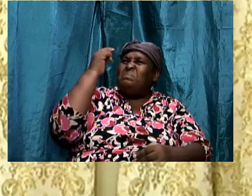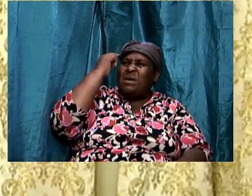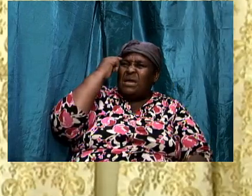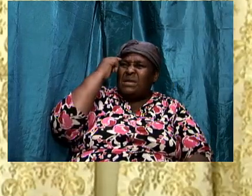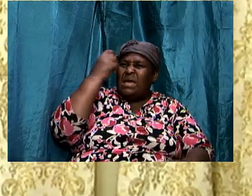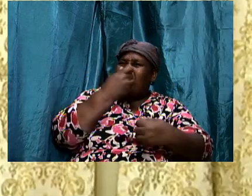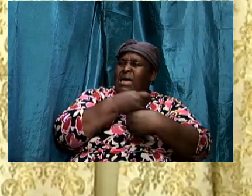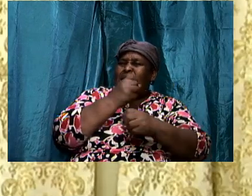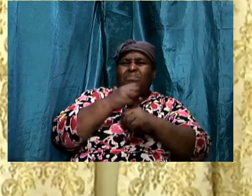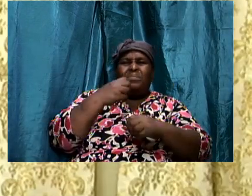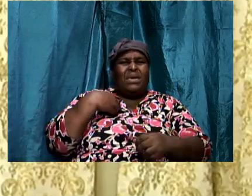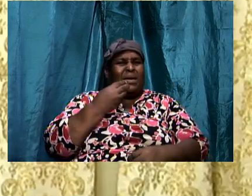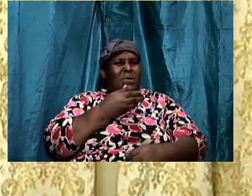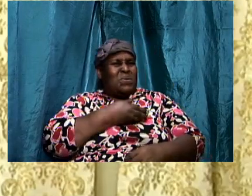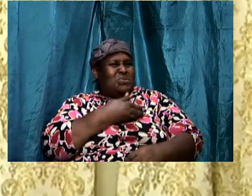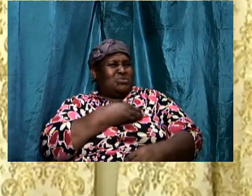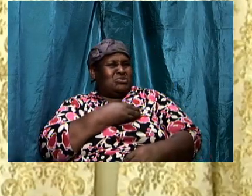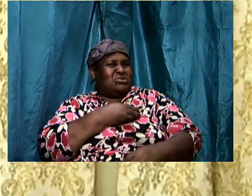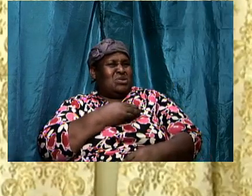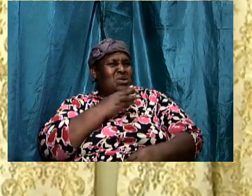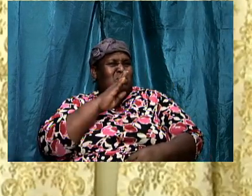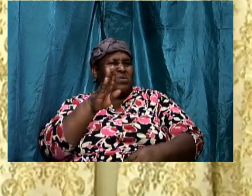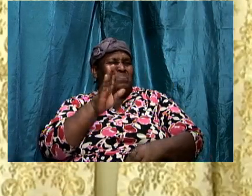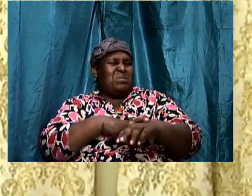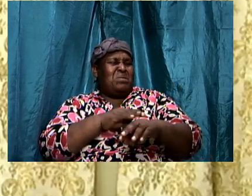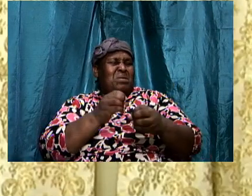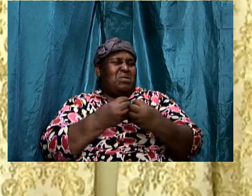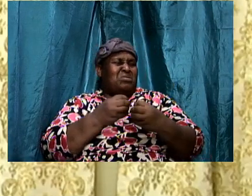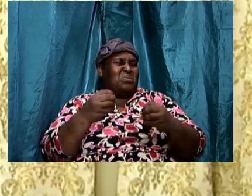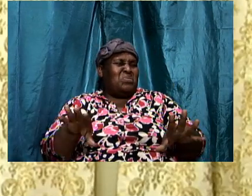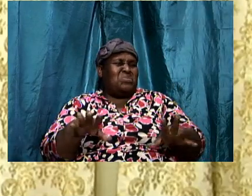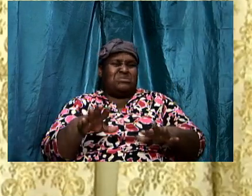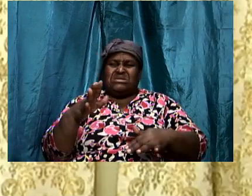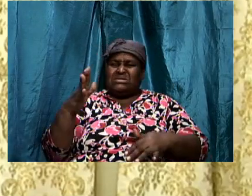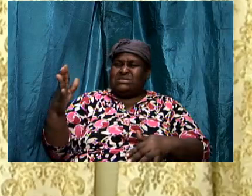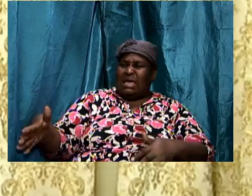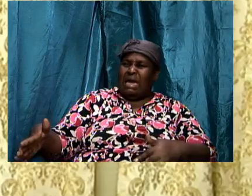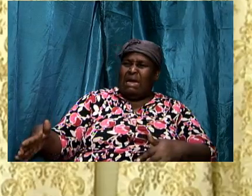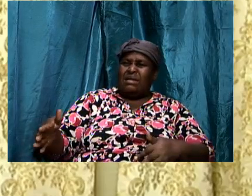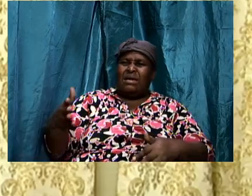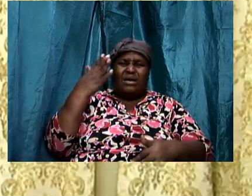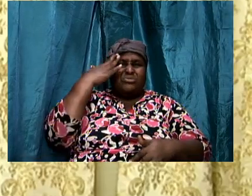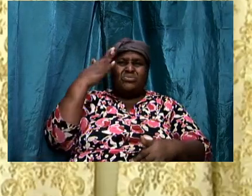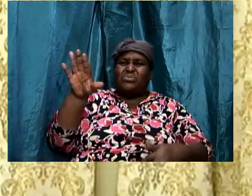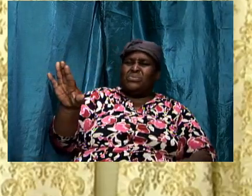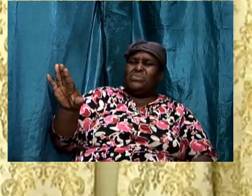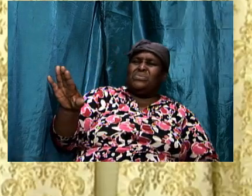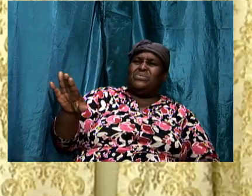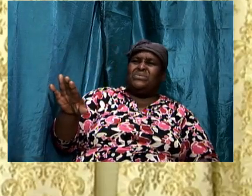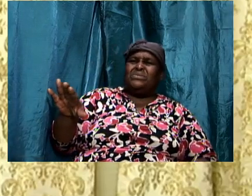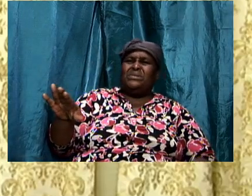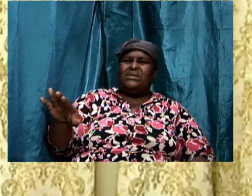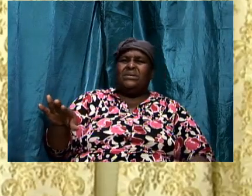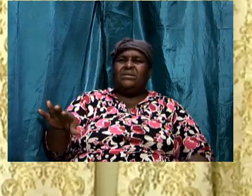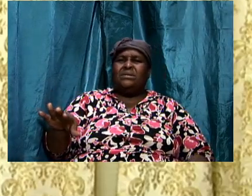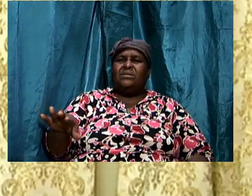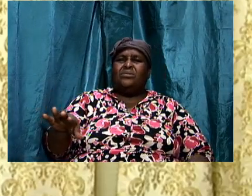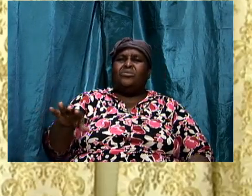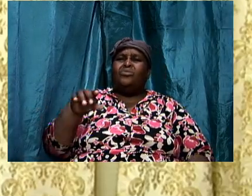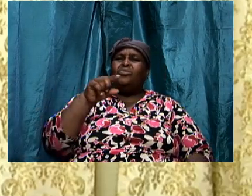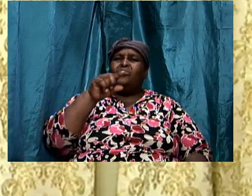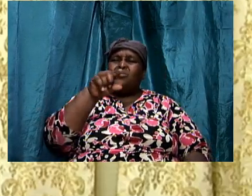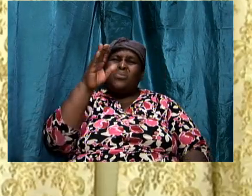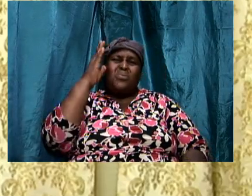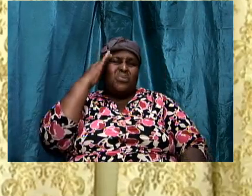cause us to be on the losing end and don't even know it did you know that many of